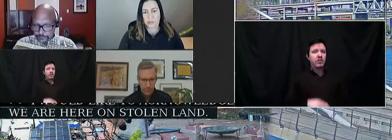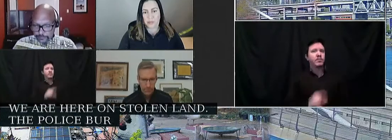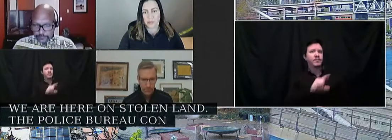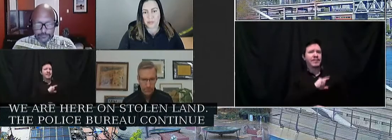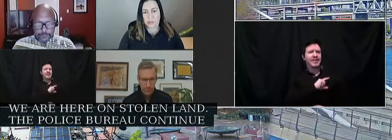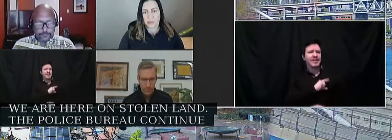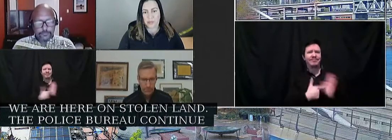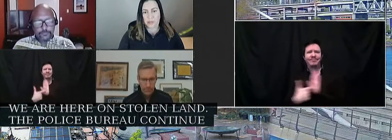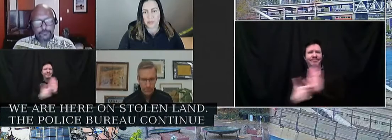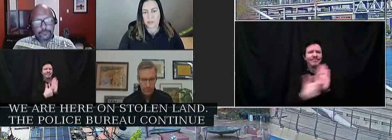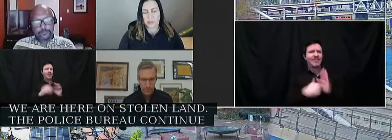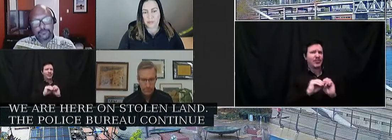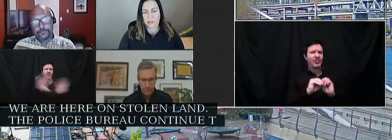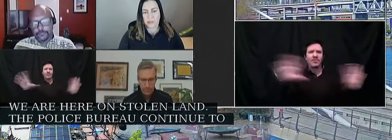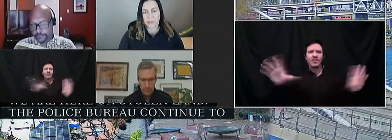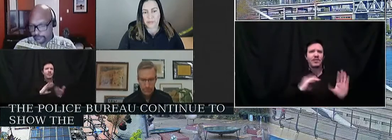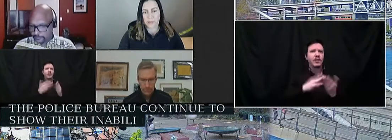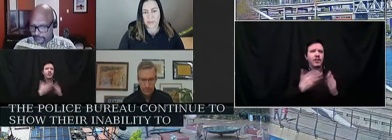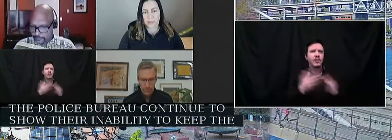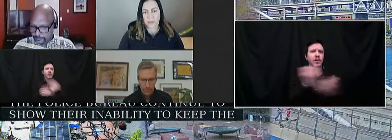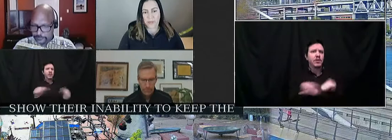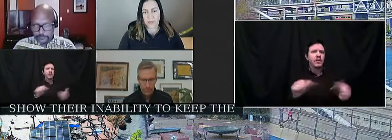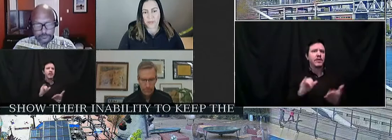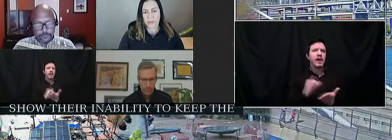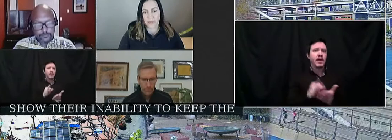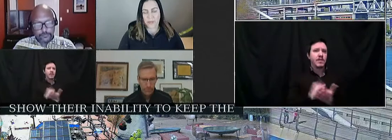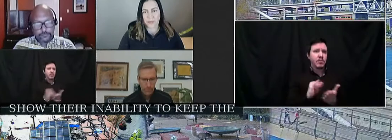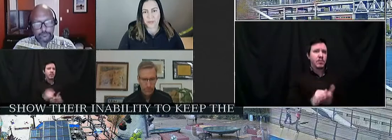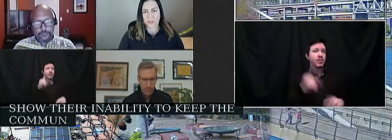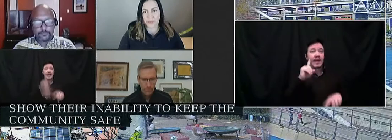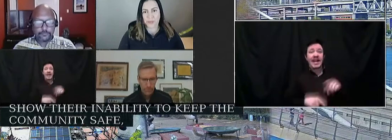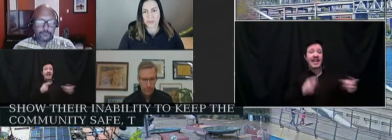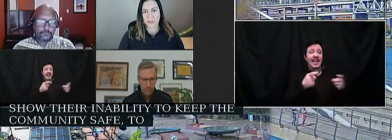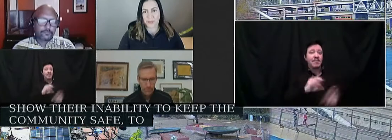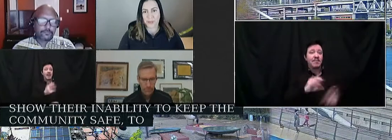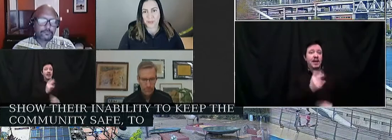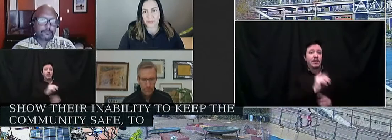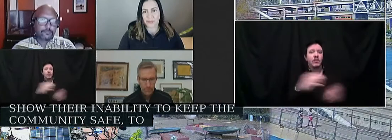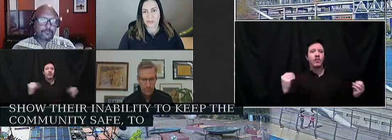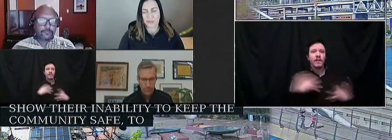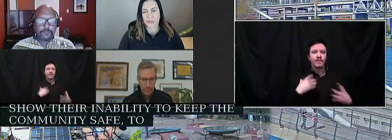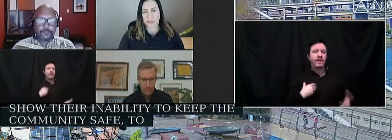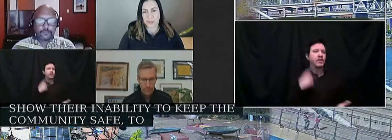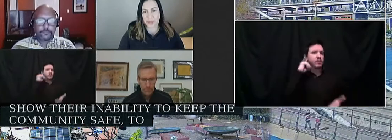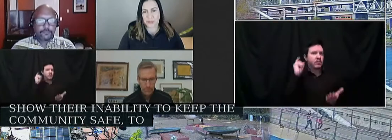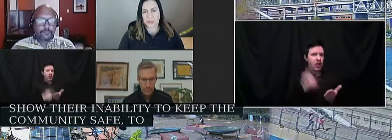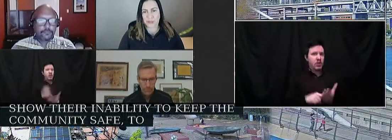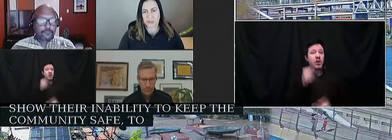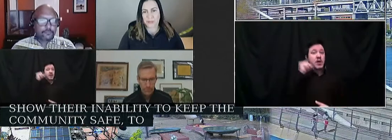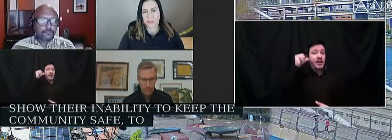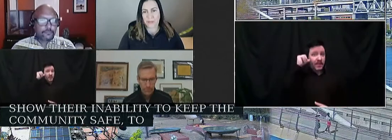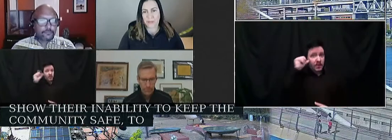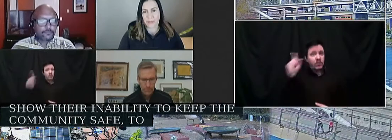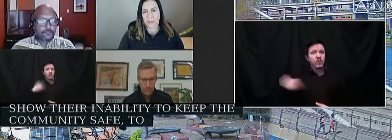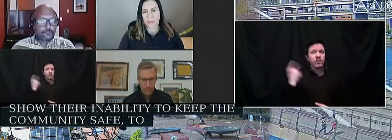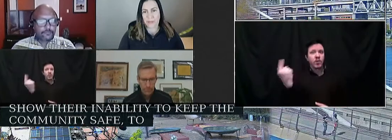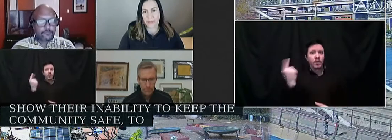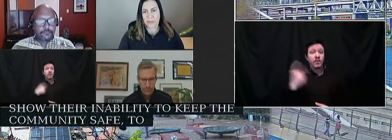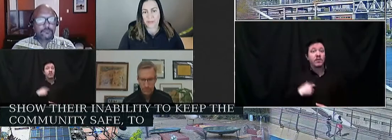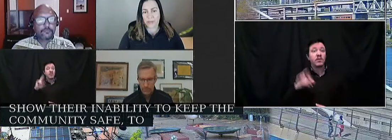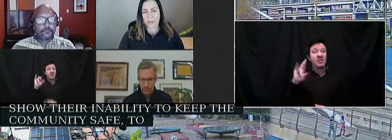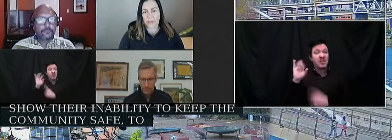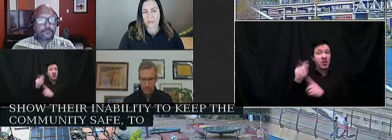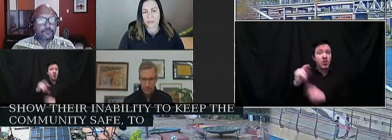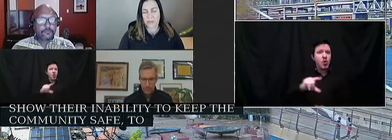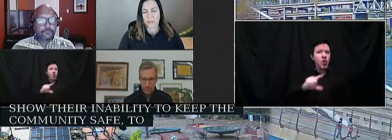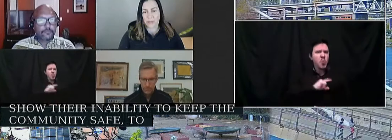community safe, to de-escalate situations, and to manage their own fears. I watched firsthand yesterday as a single riot police came